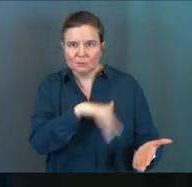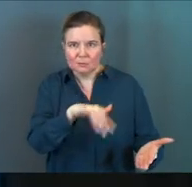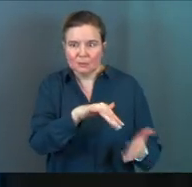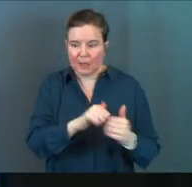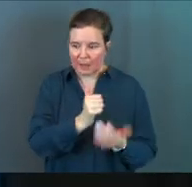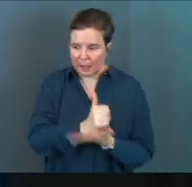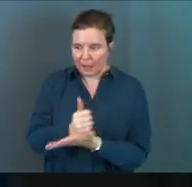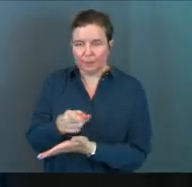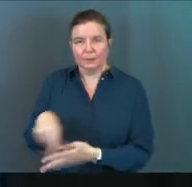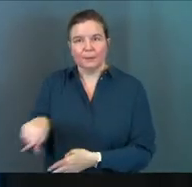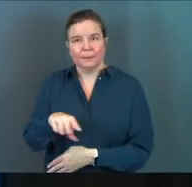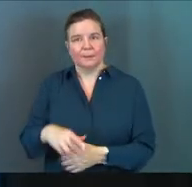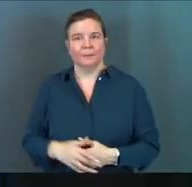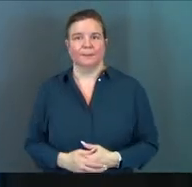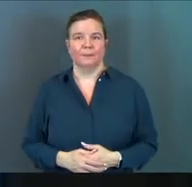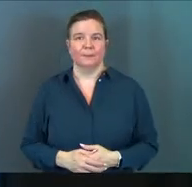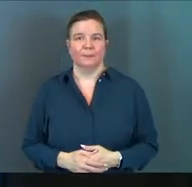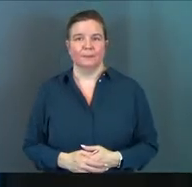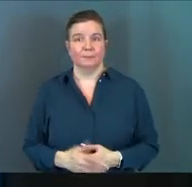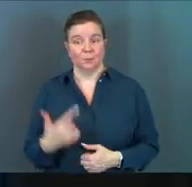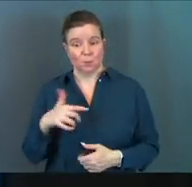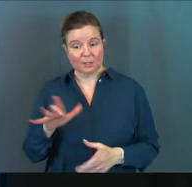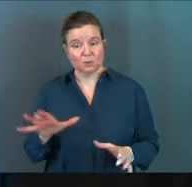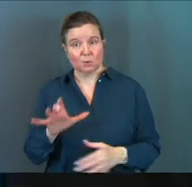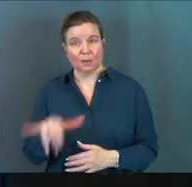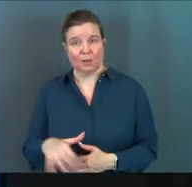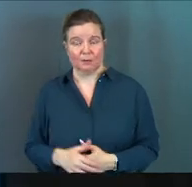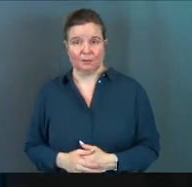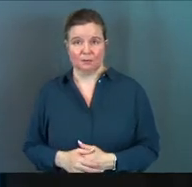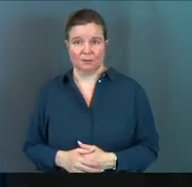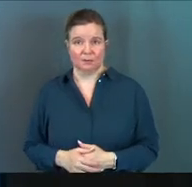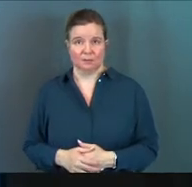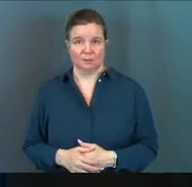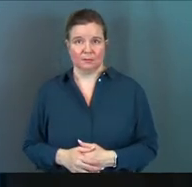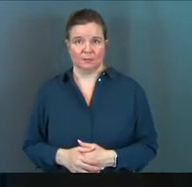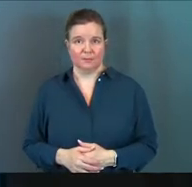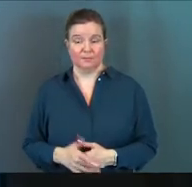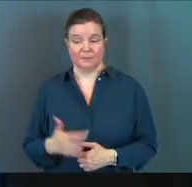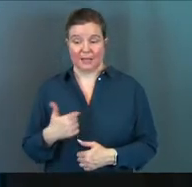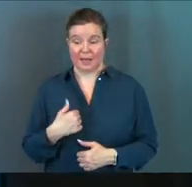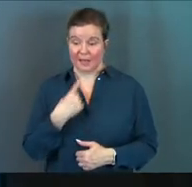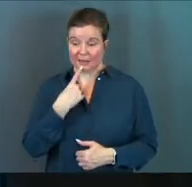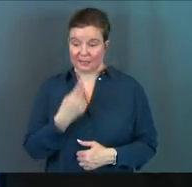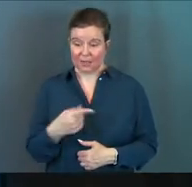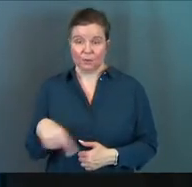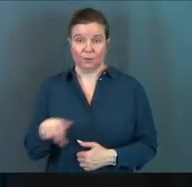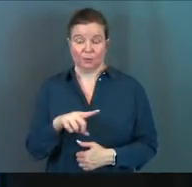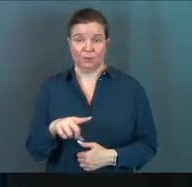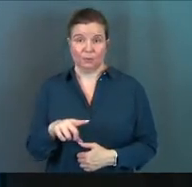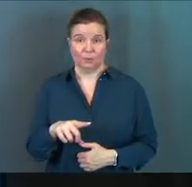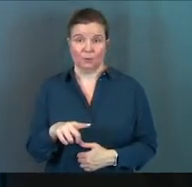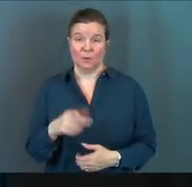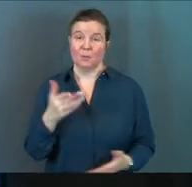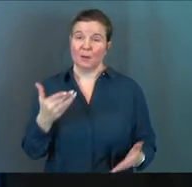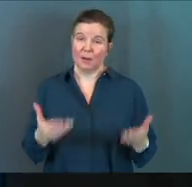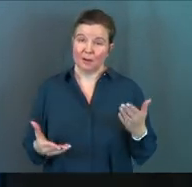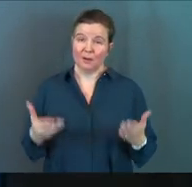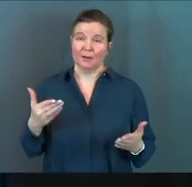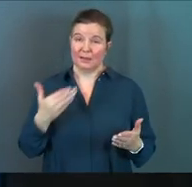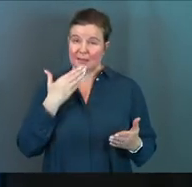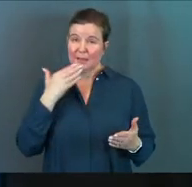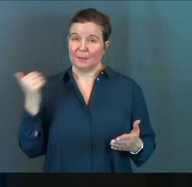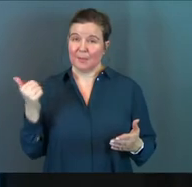And help them. We need to do that. And I can tell you, probably